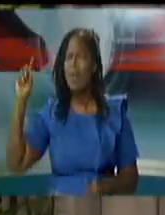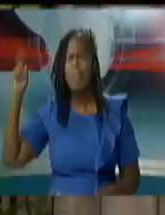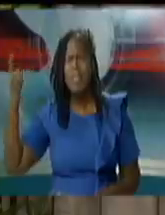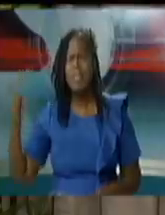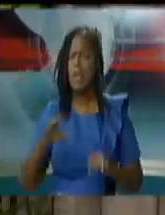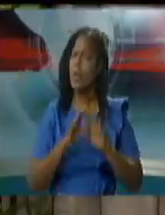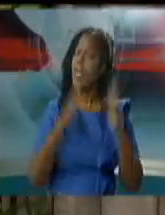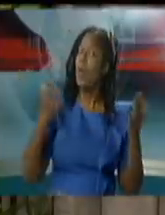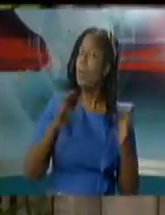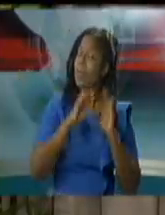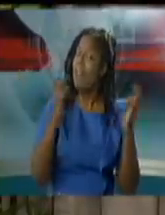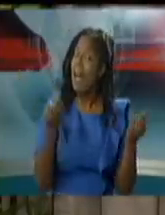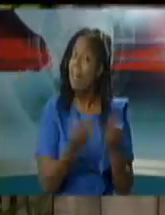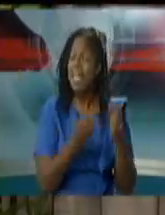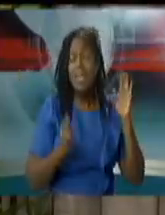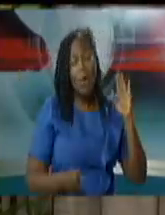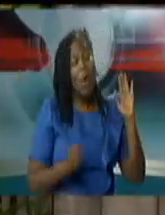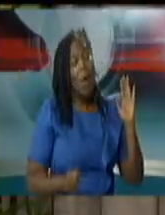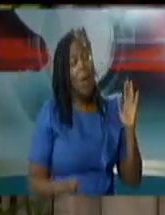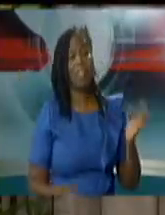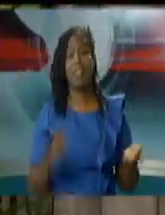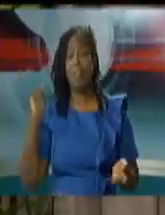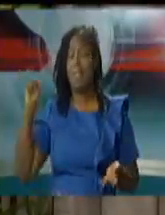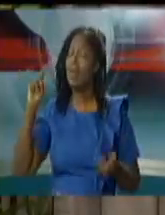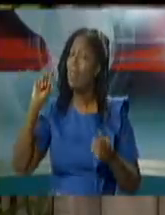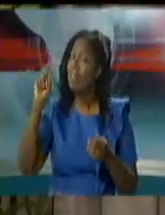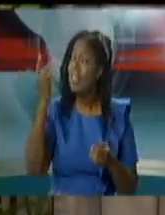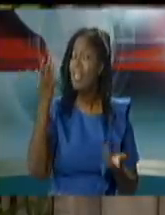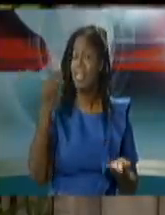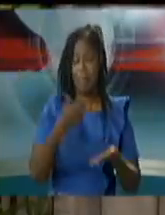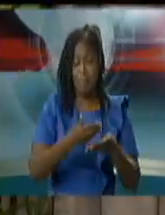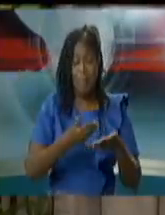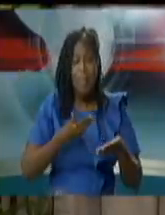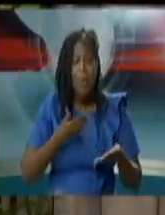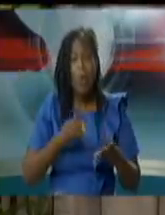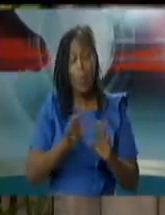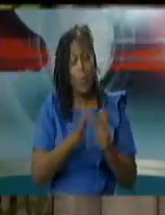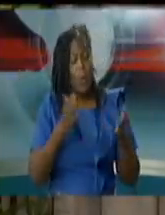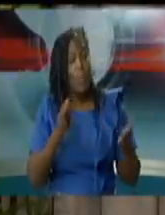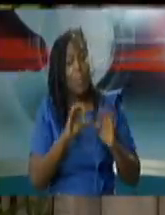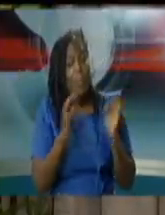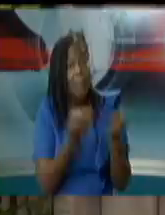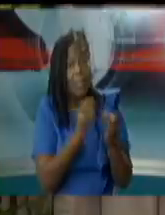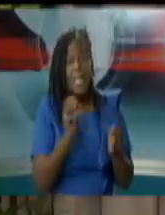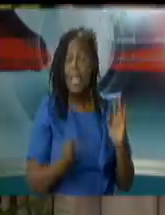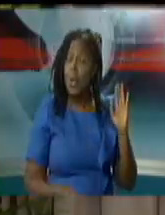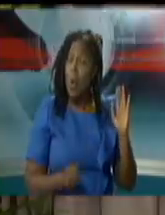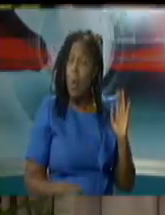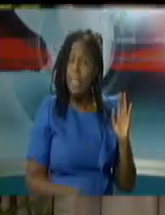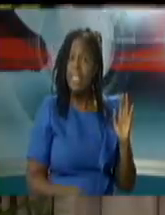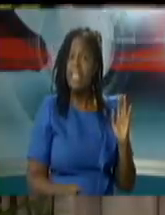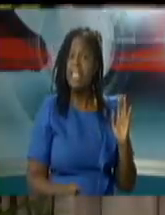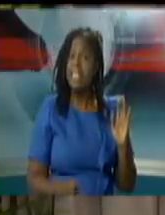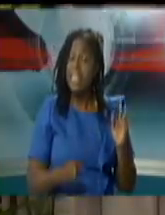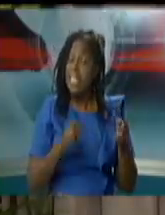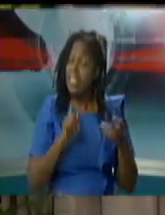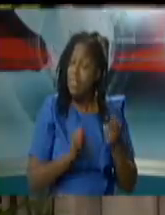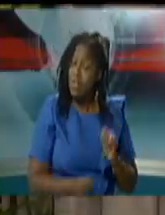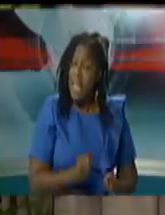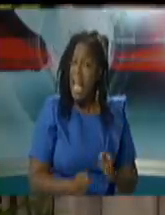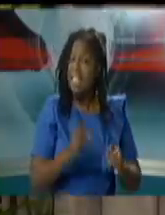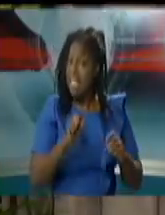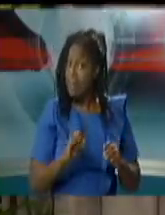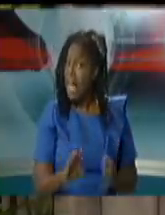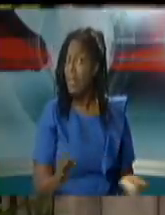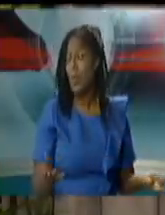tobago before even in my own constituency of san fernando which we have on deck as well so tobago is always a priority for the government of trinidad and